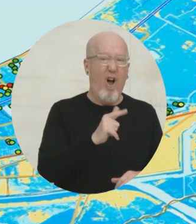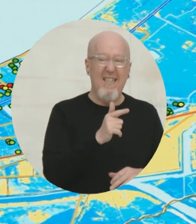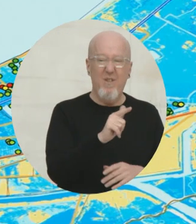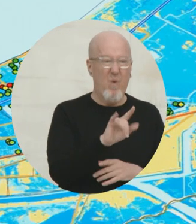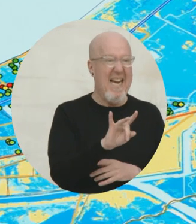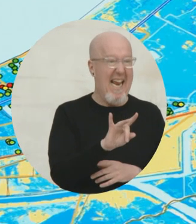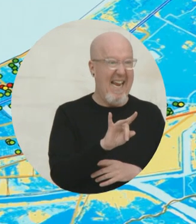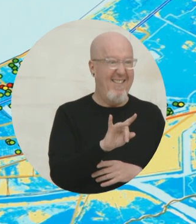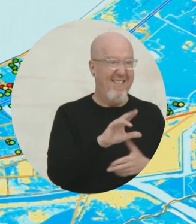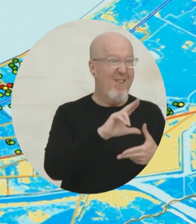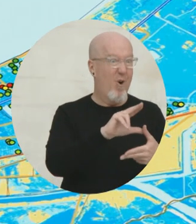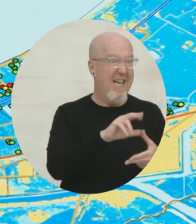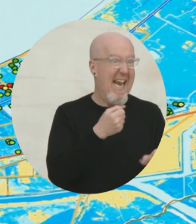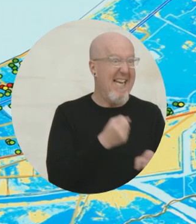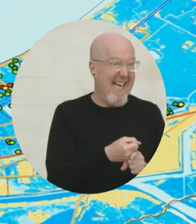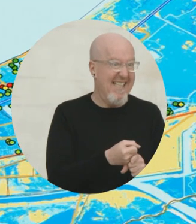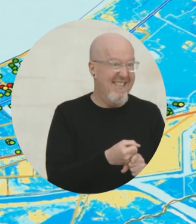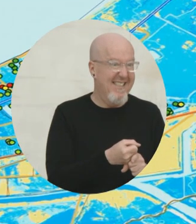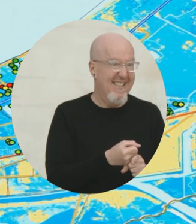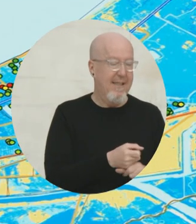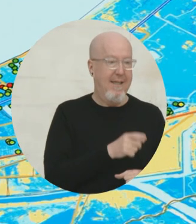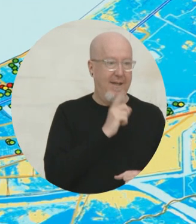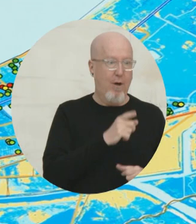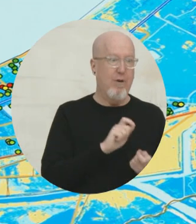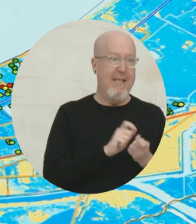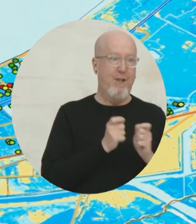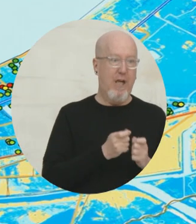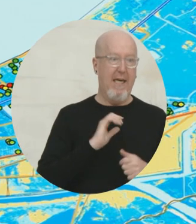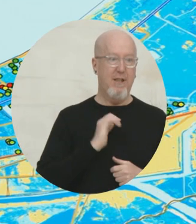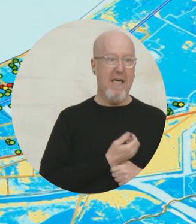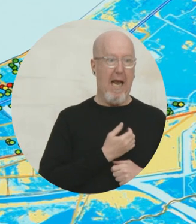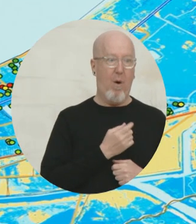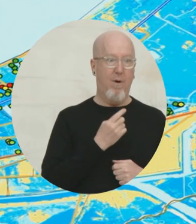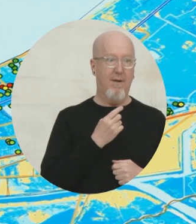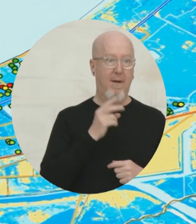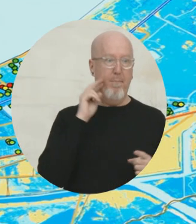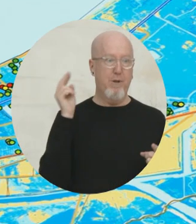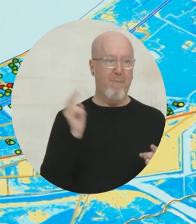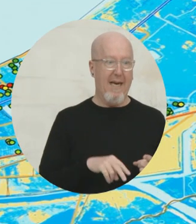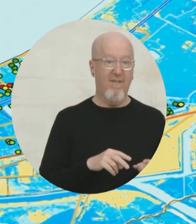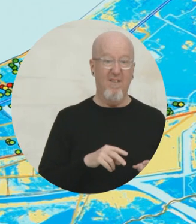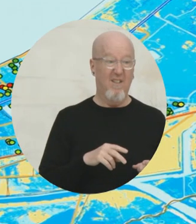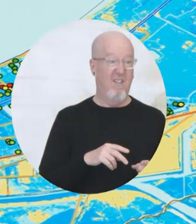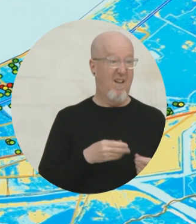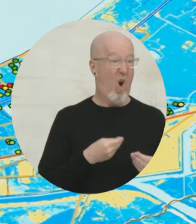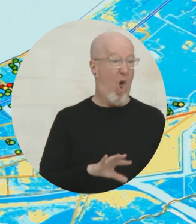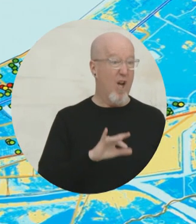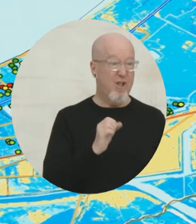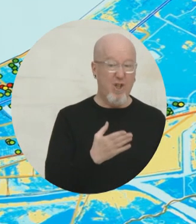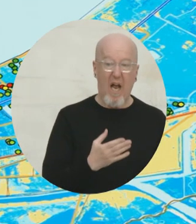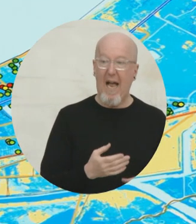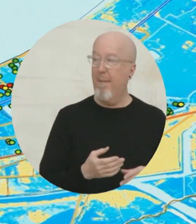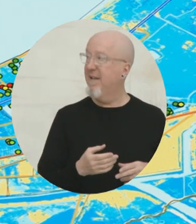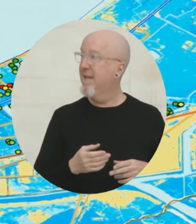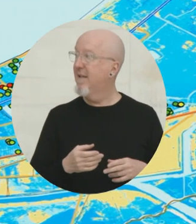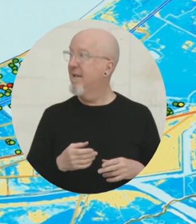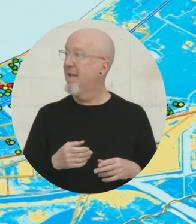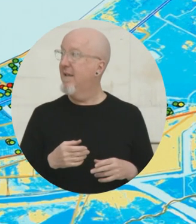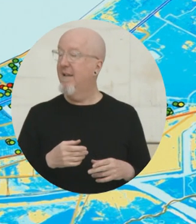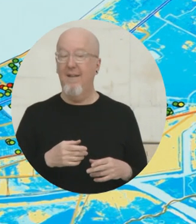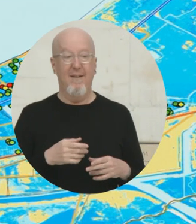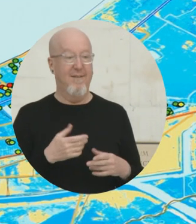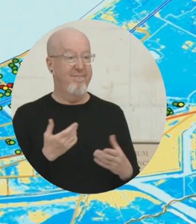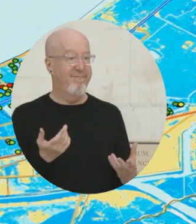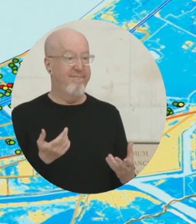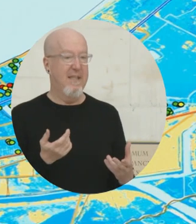had the arrival of Hurricane Katrina, which really changed your perspective when you lose your job, the things that you own, you and your family were evacuated out of the city to Houston.